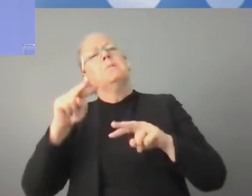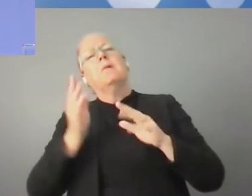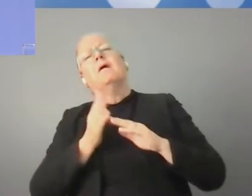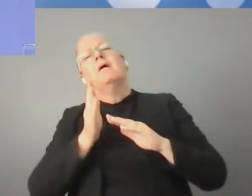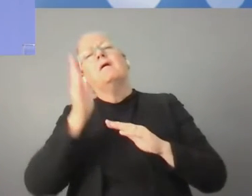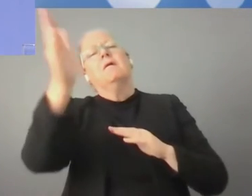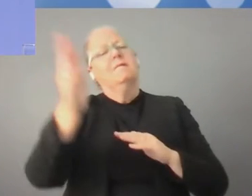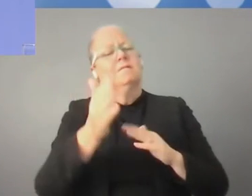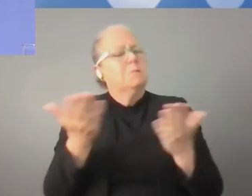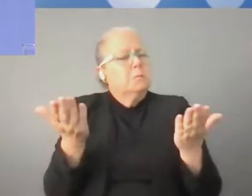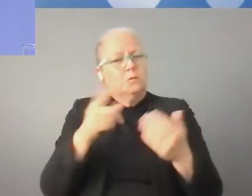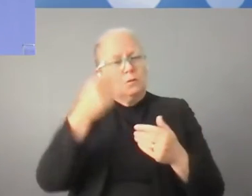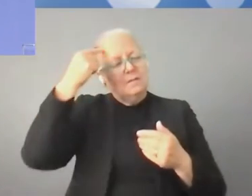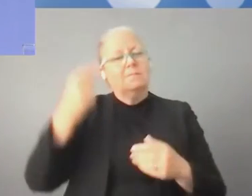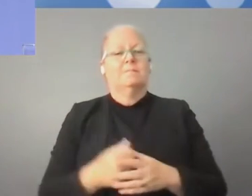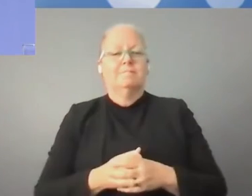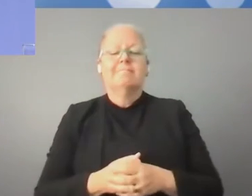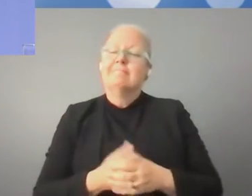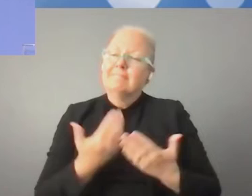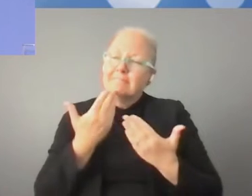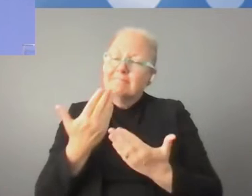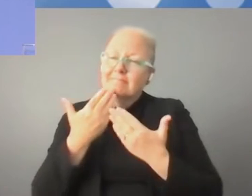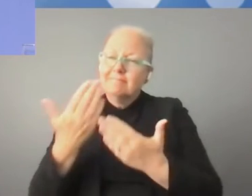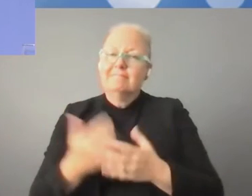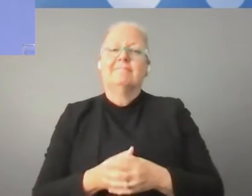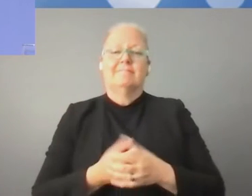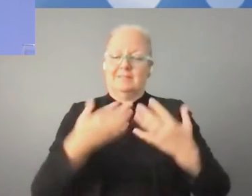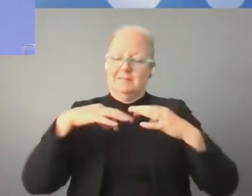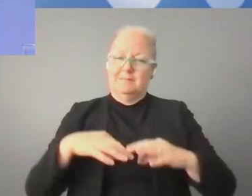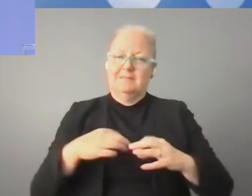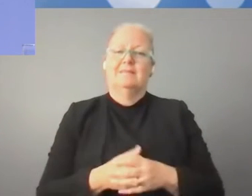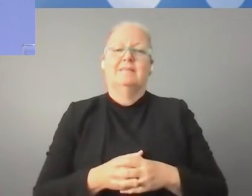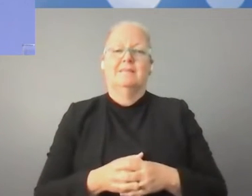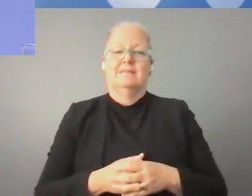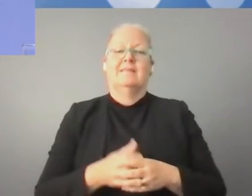Thank you, Minister. I suggest you to take your devices, because I will speak French.